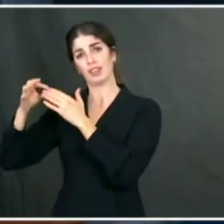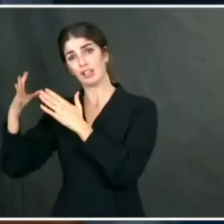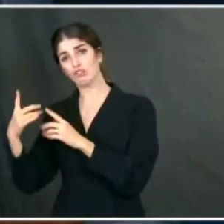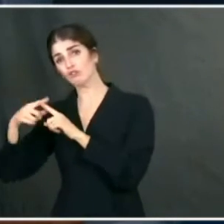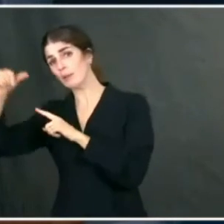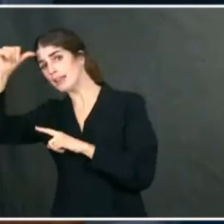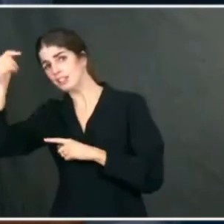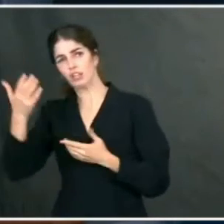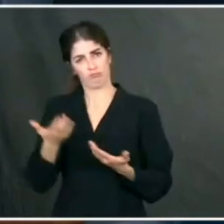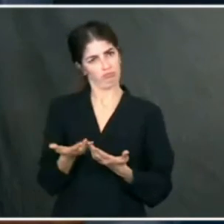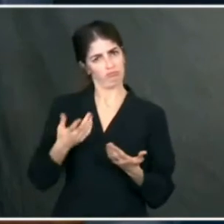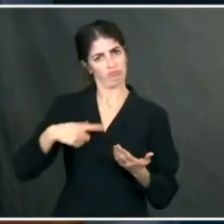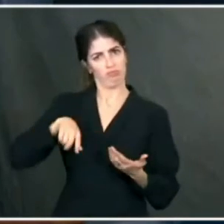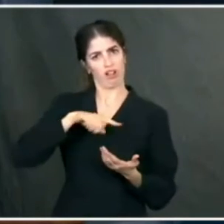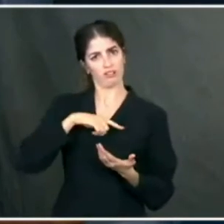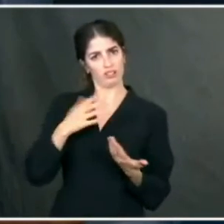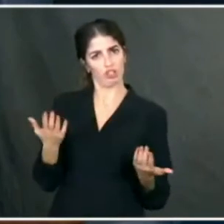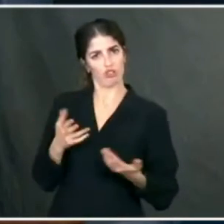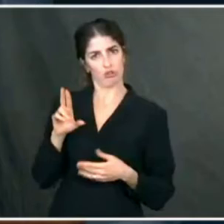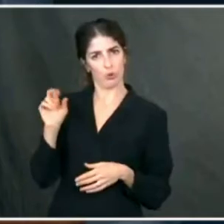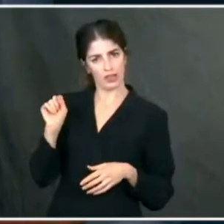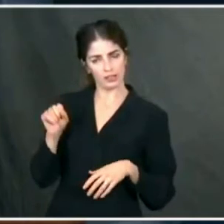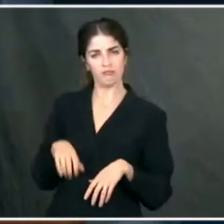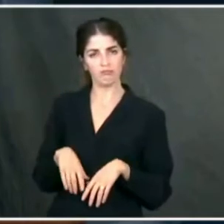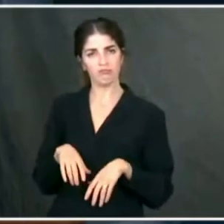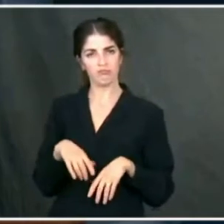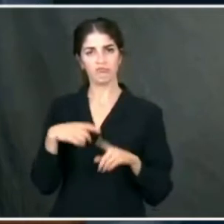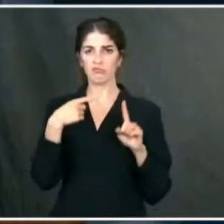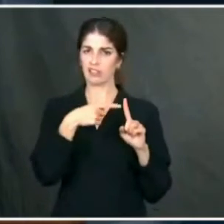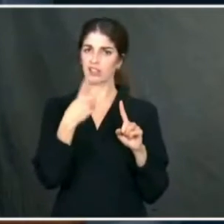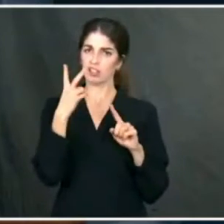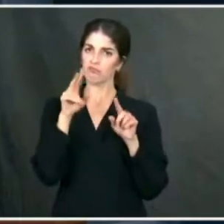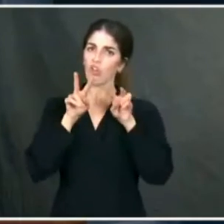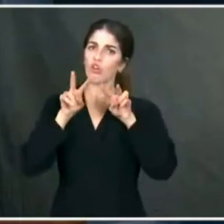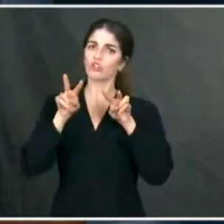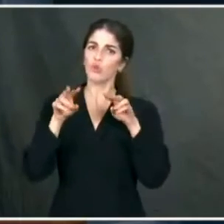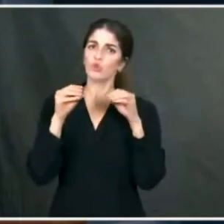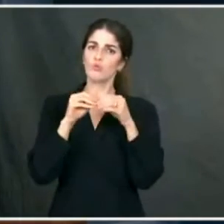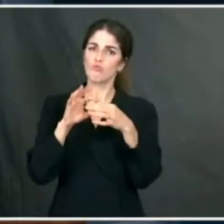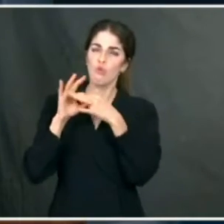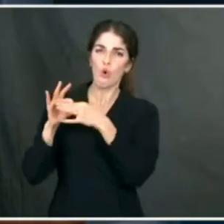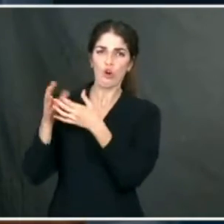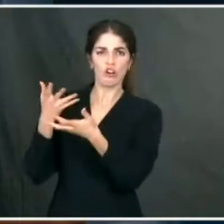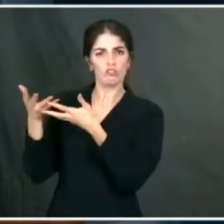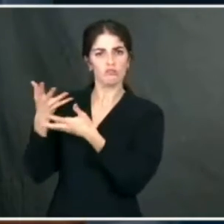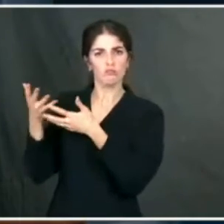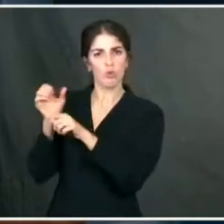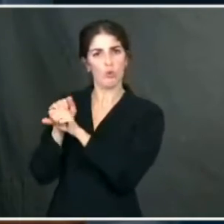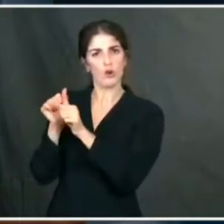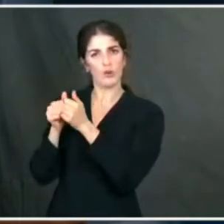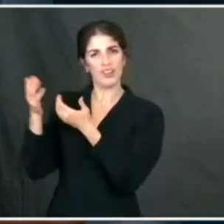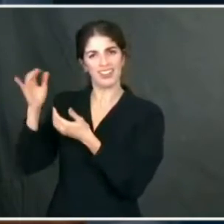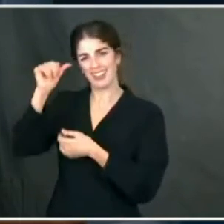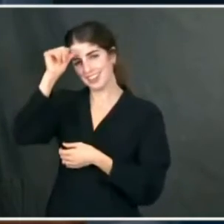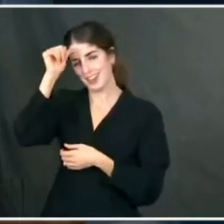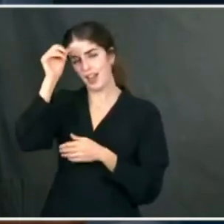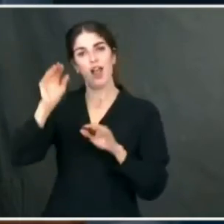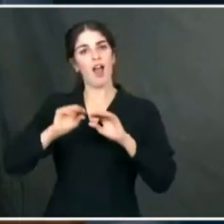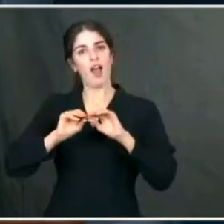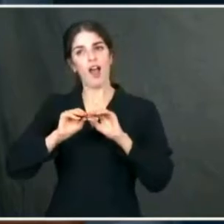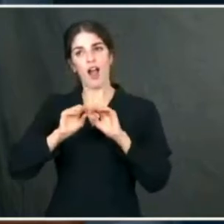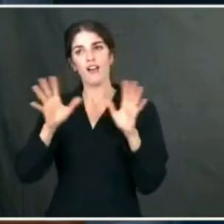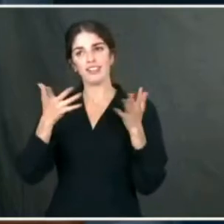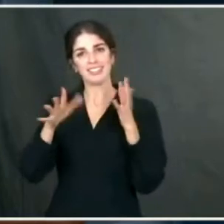India and the United States. He looks forward to a continuation of that. Obviously, he selected and yesterday